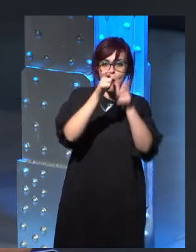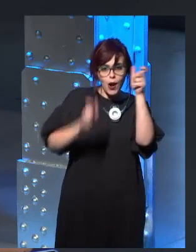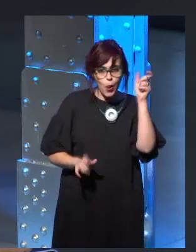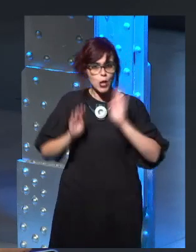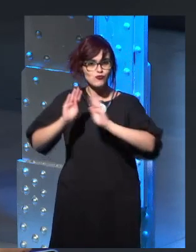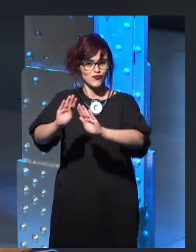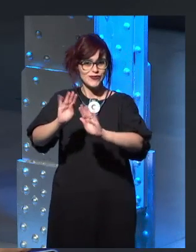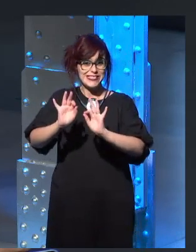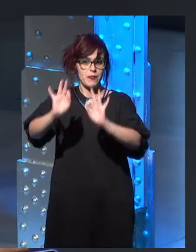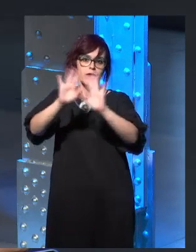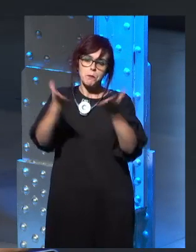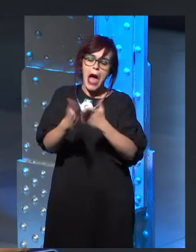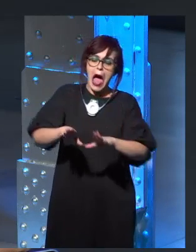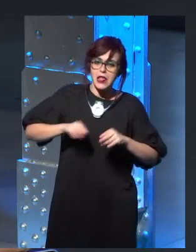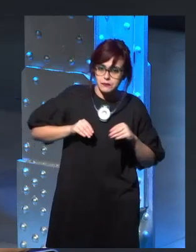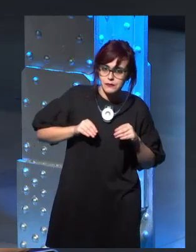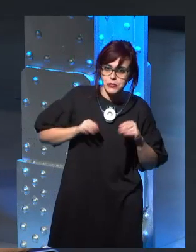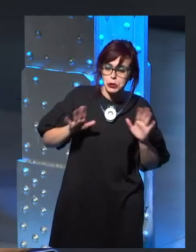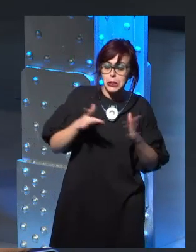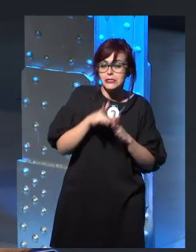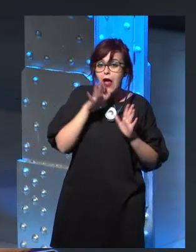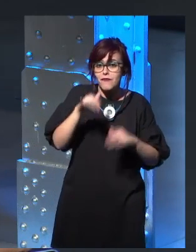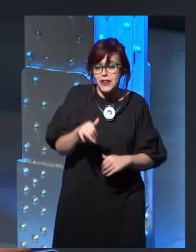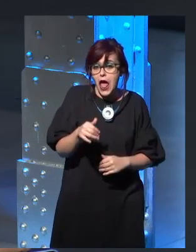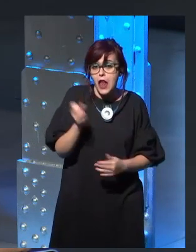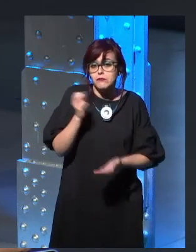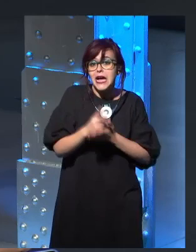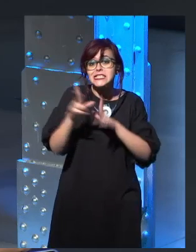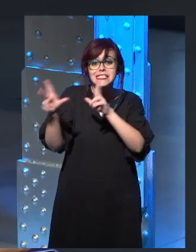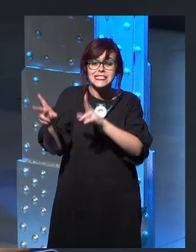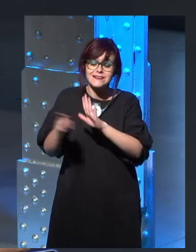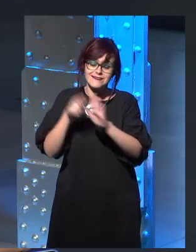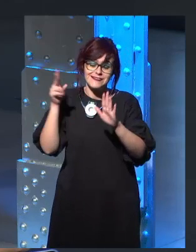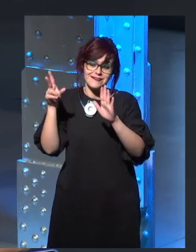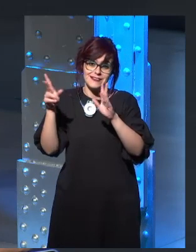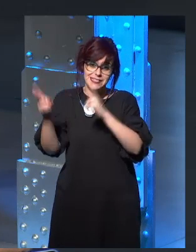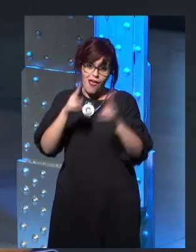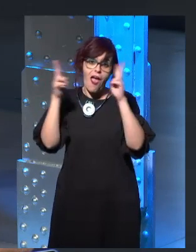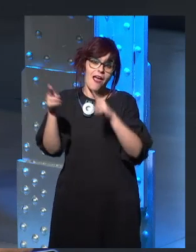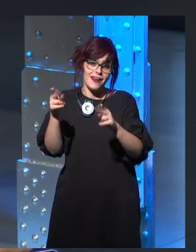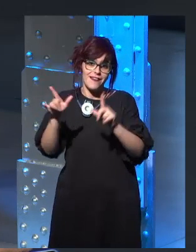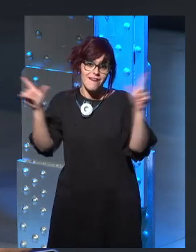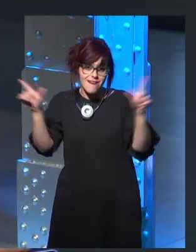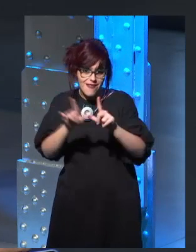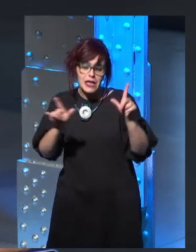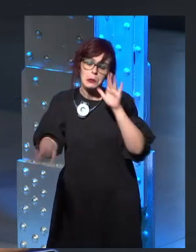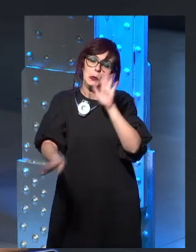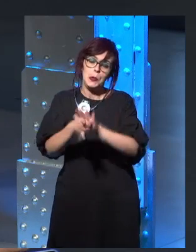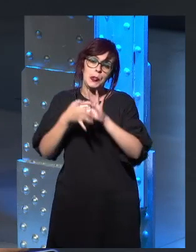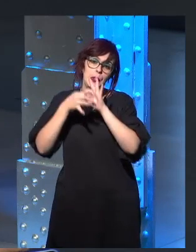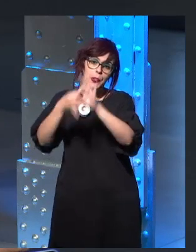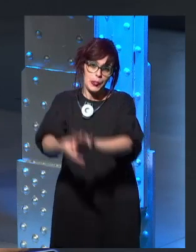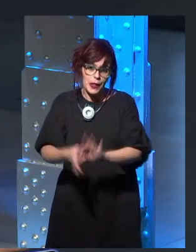still watching because of that. And, uh, that also gives me the opportunity to keep doing our reviews and such for the website,